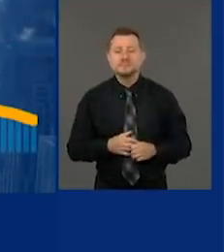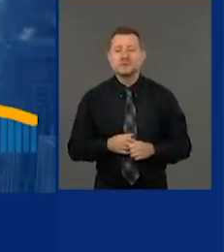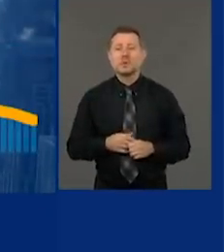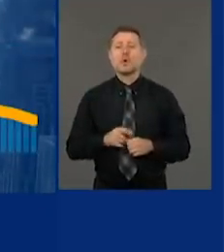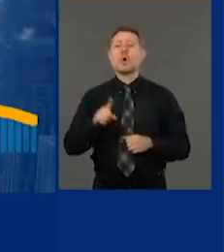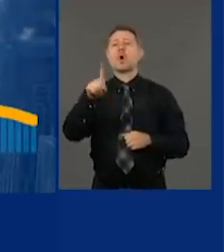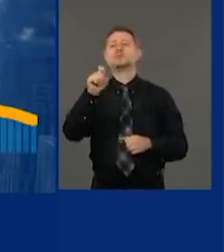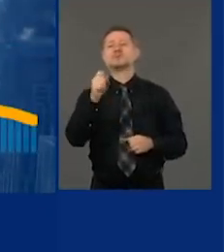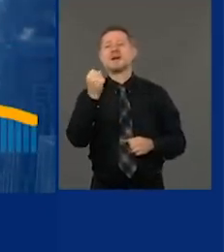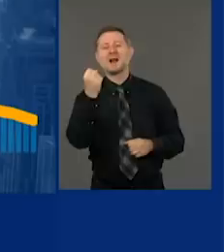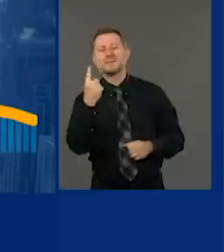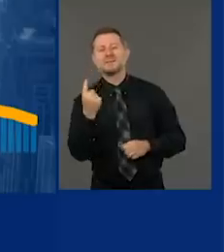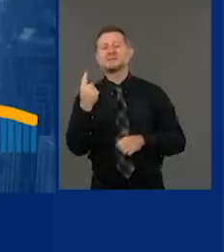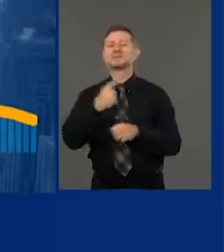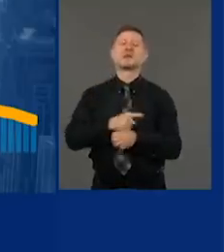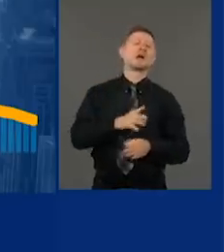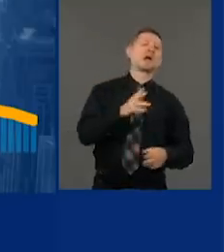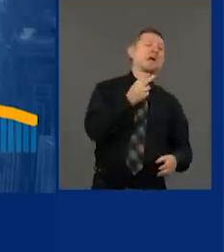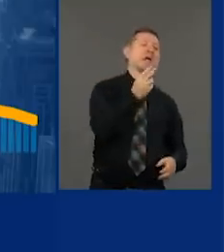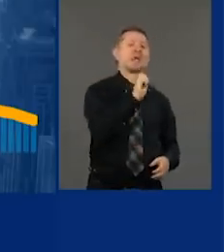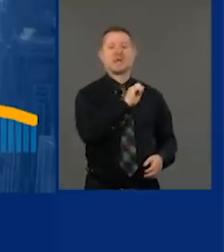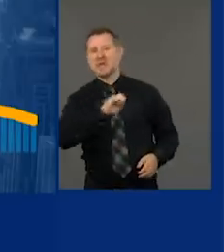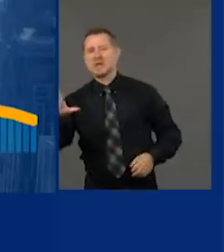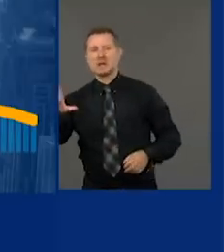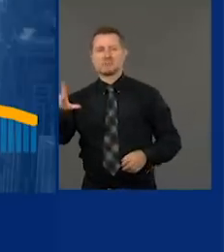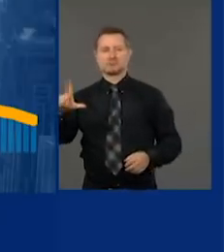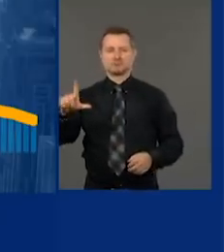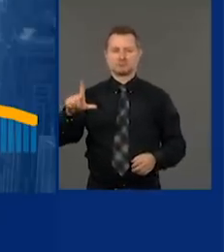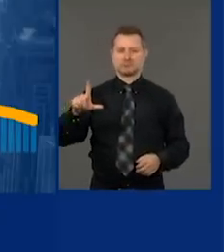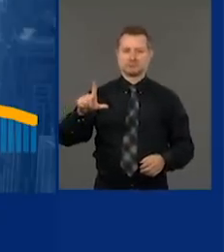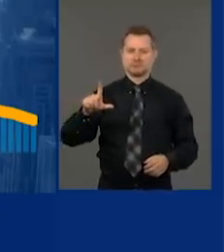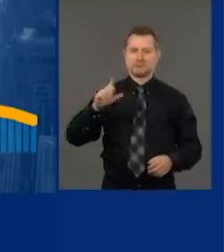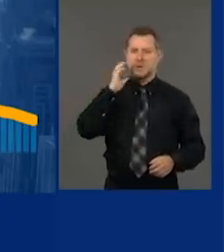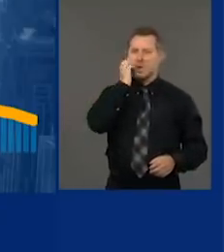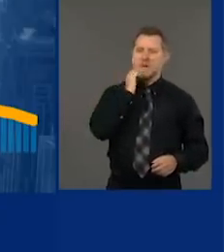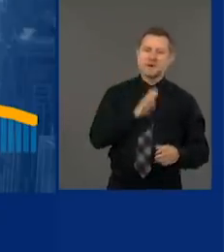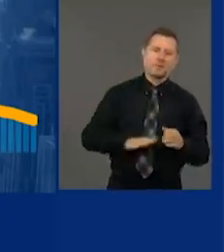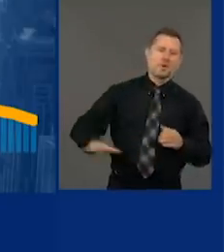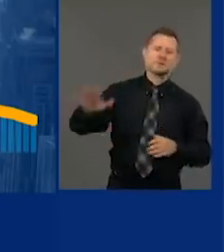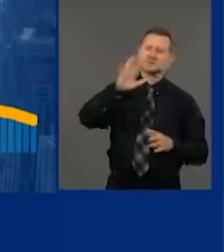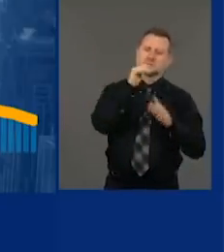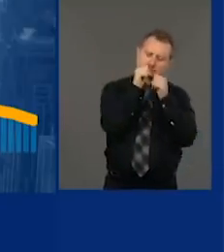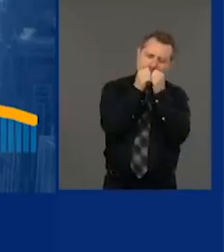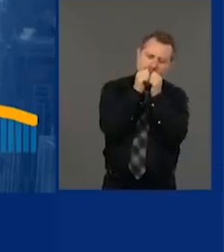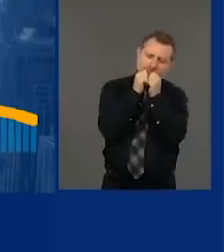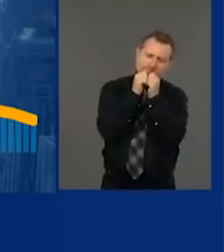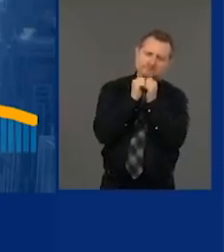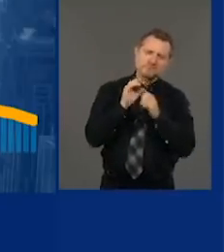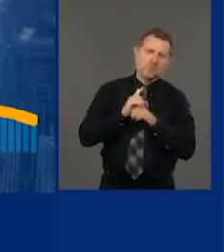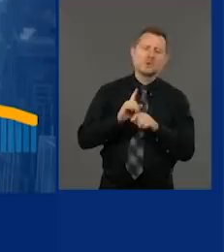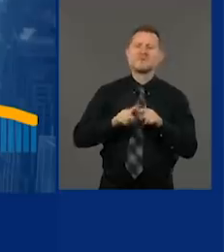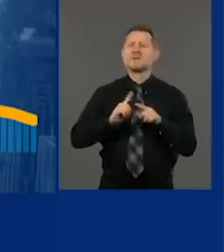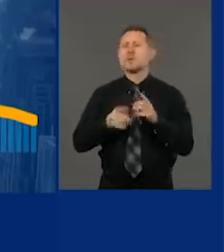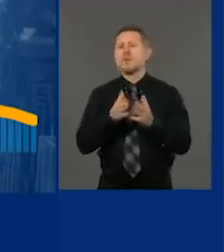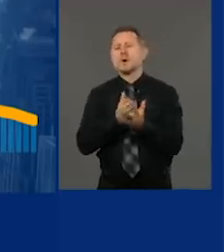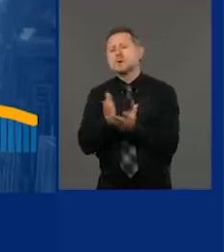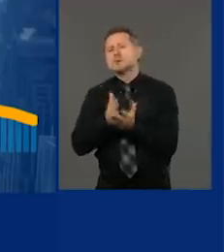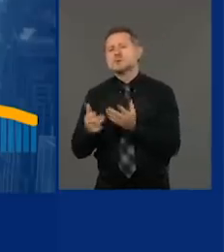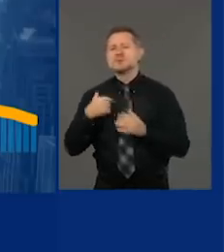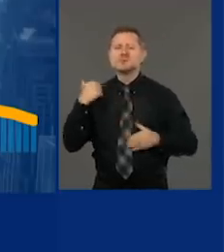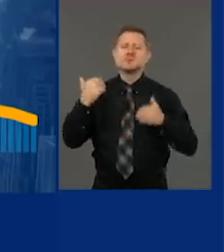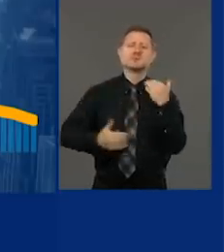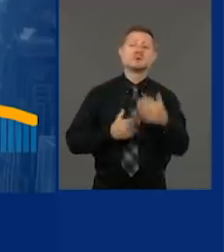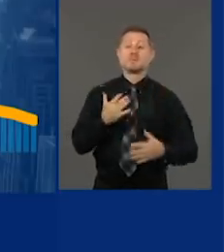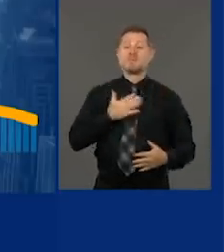of hell. Everybody processed it their own way. I saw it